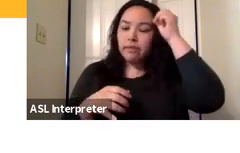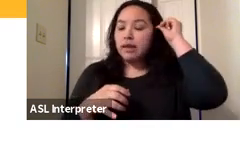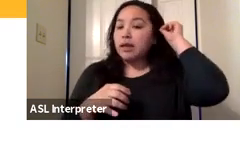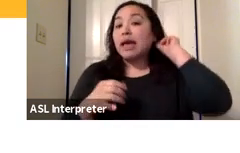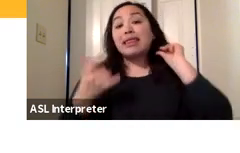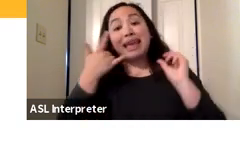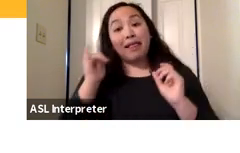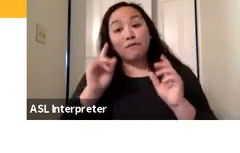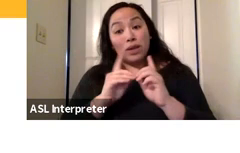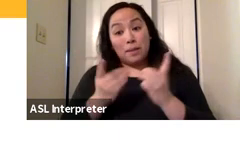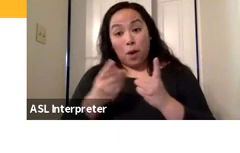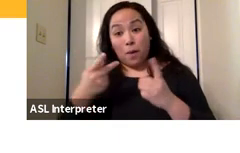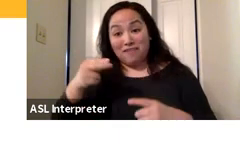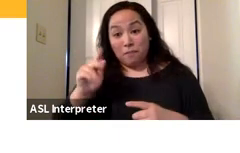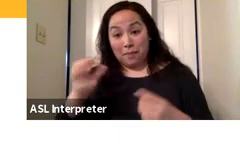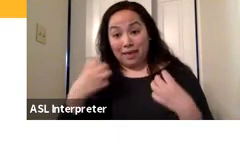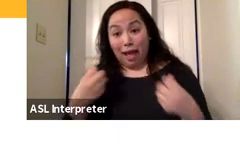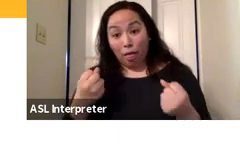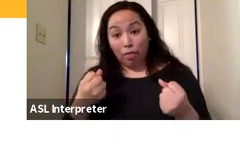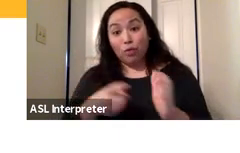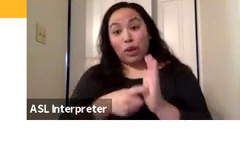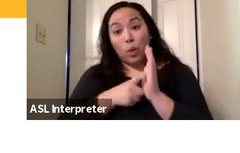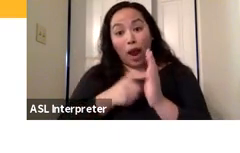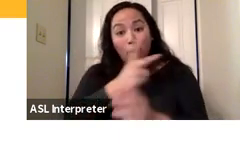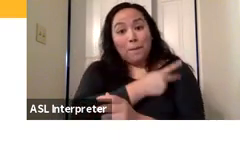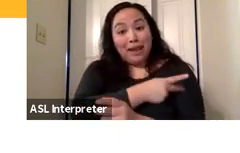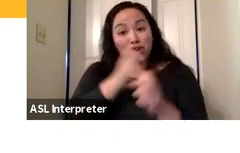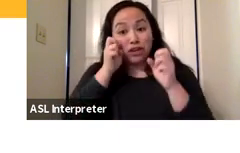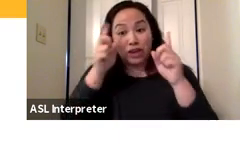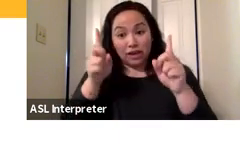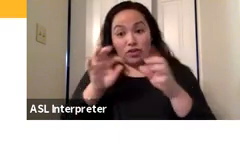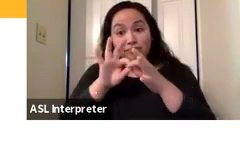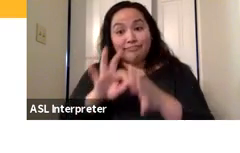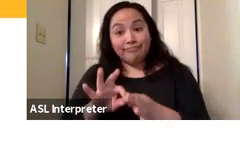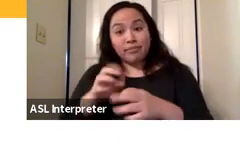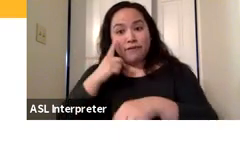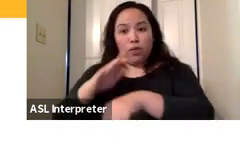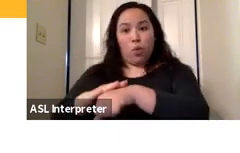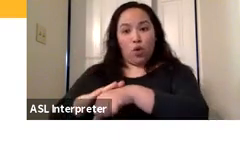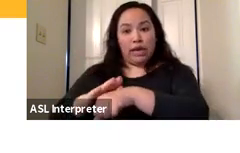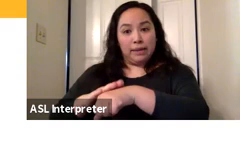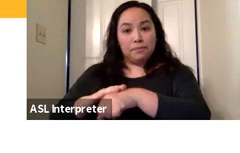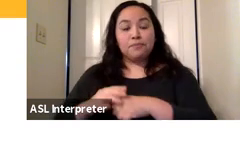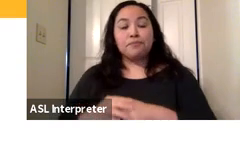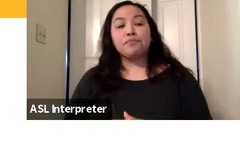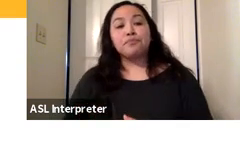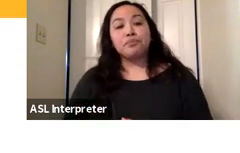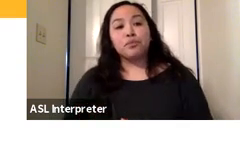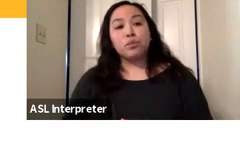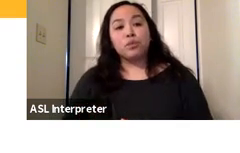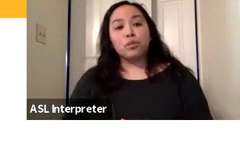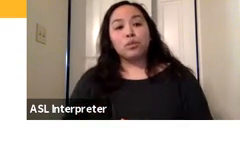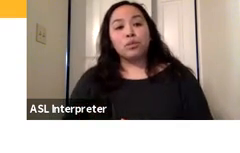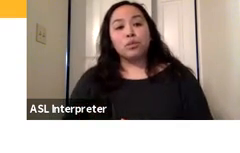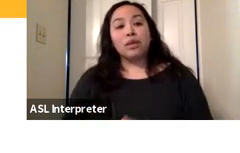Public Health has required patient education reflecting this warning. And the Association